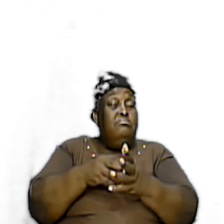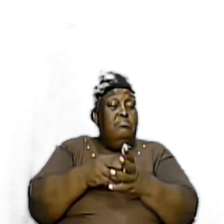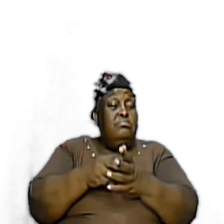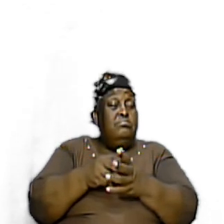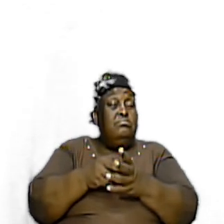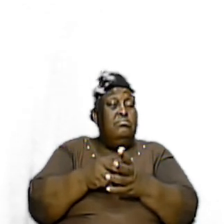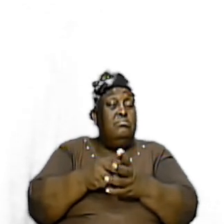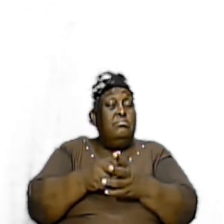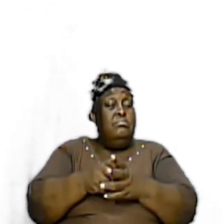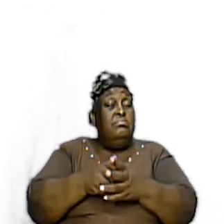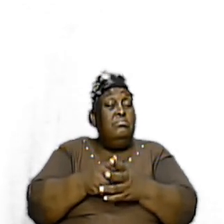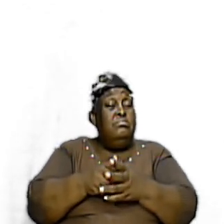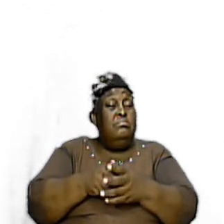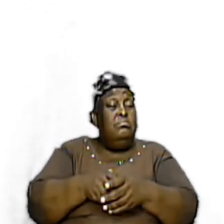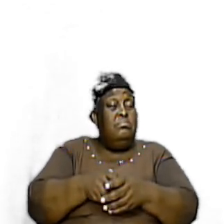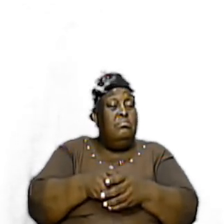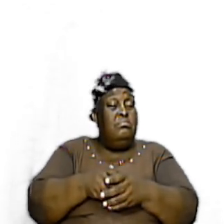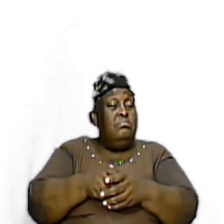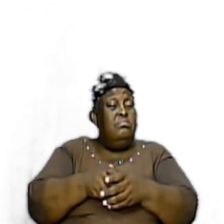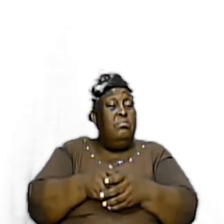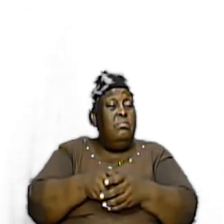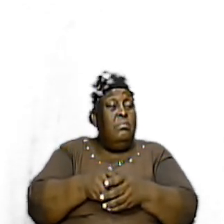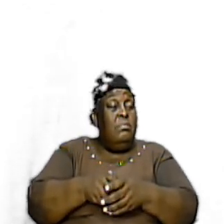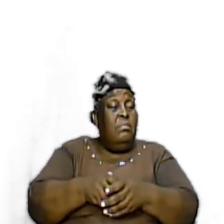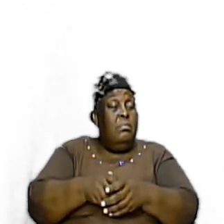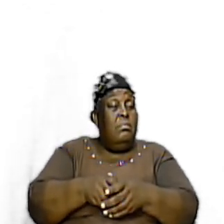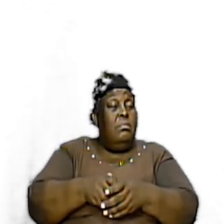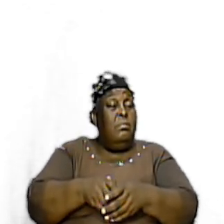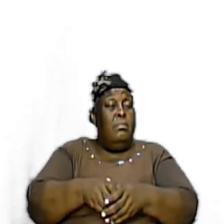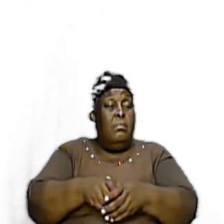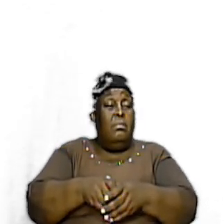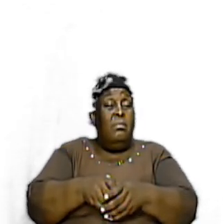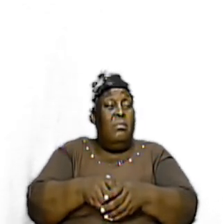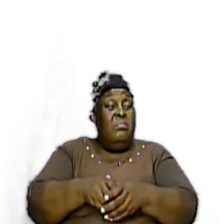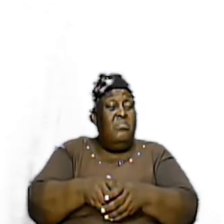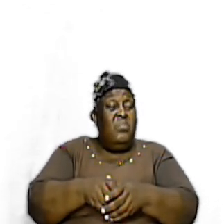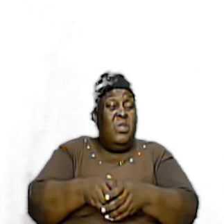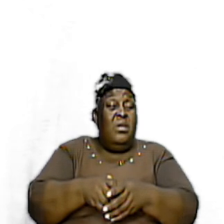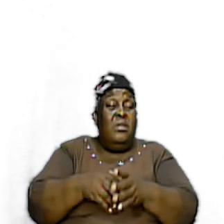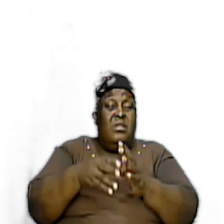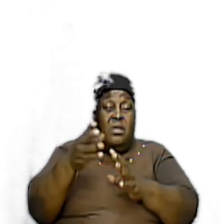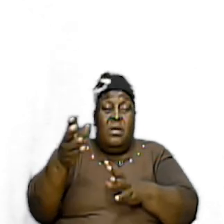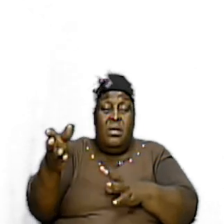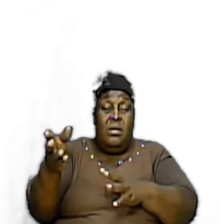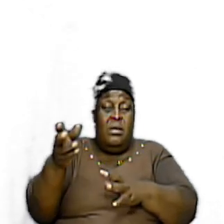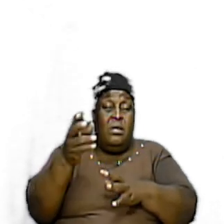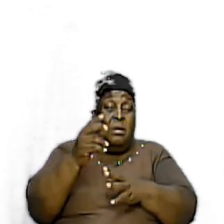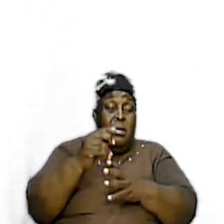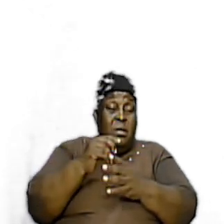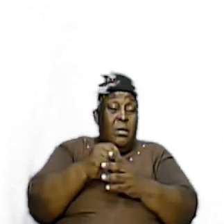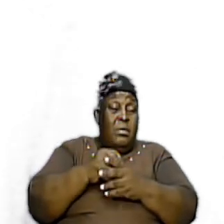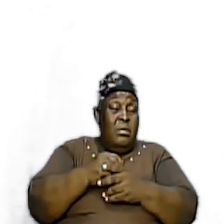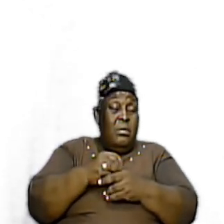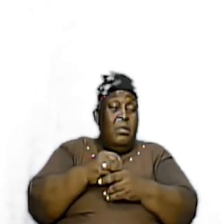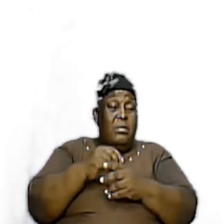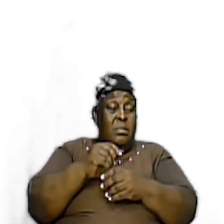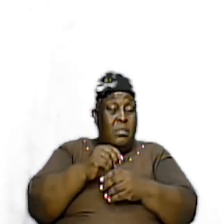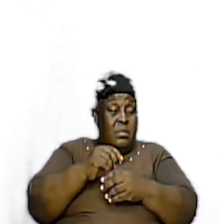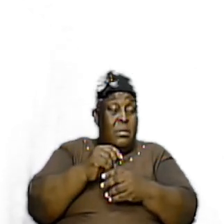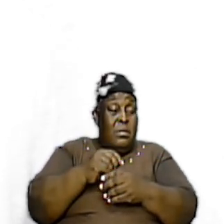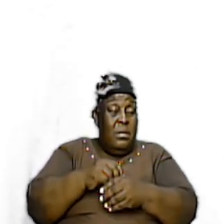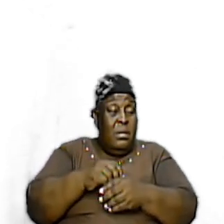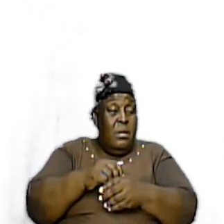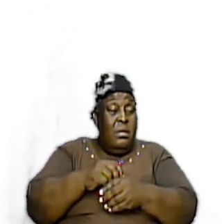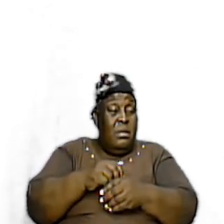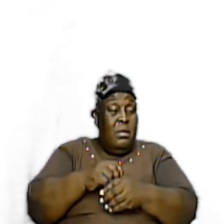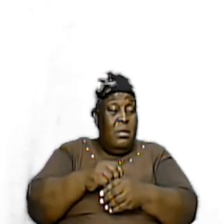go back through these scriptures See them and understand the principles They were sent on a journey In the Old